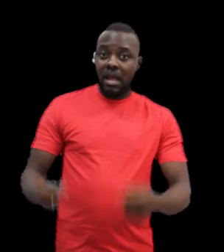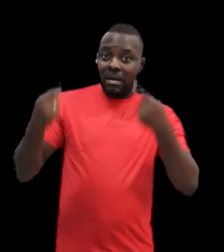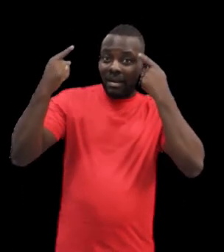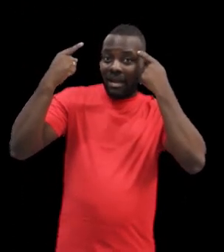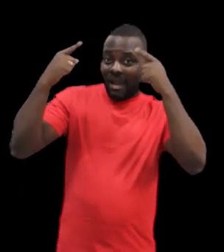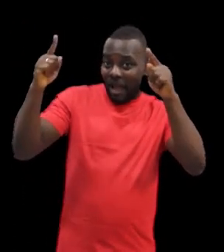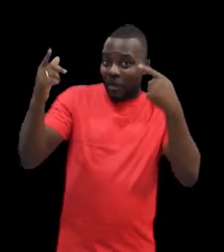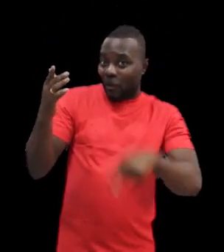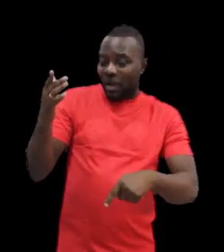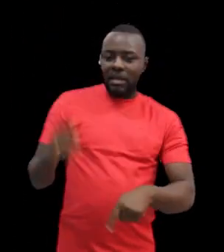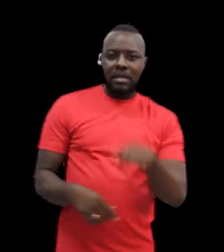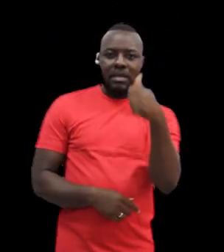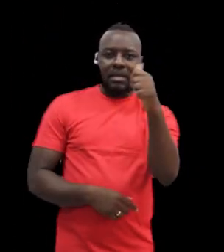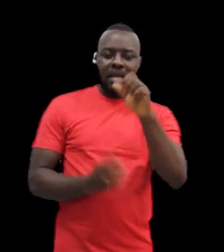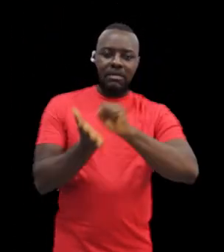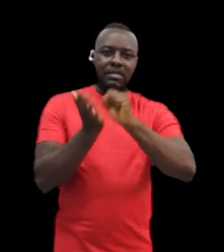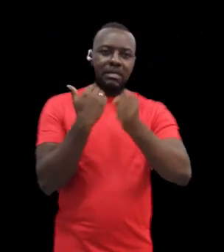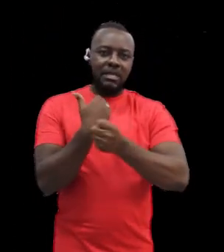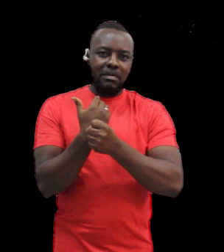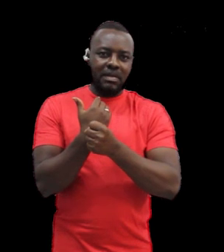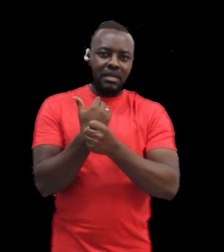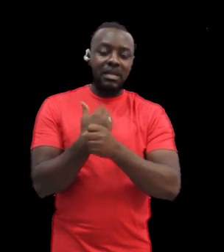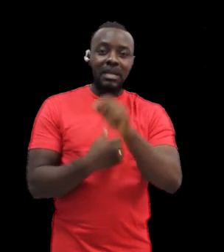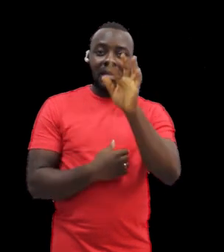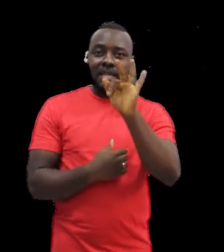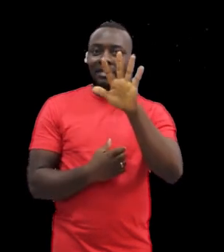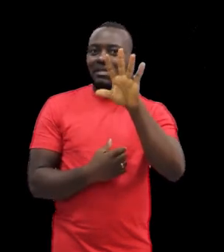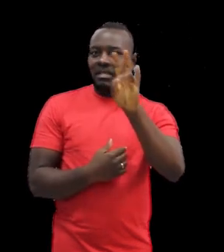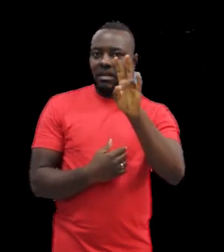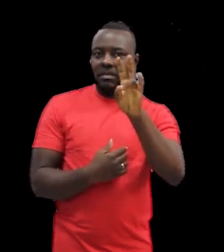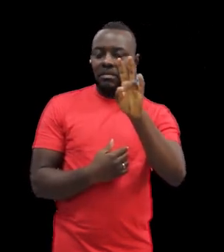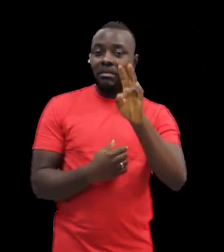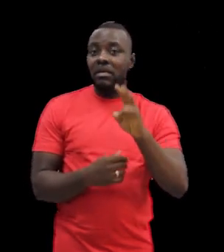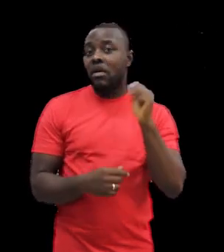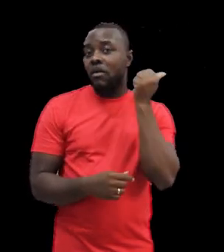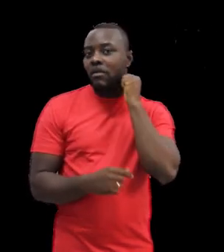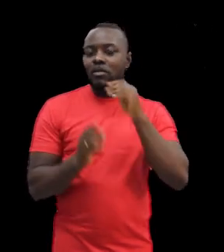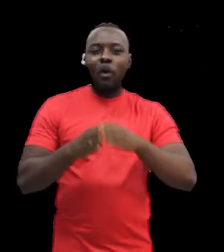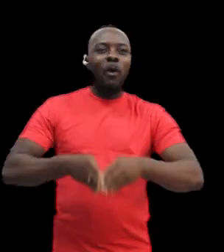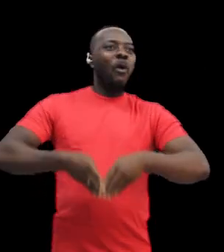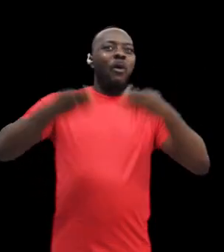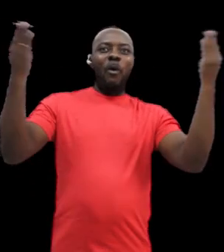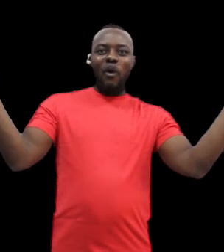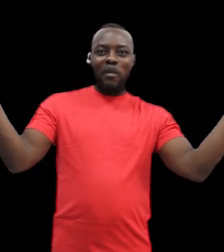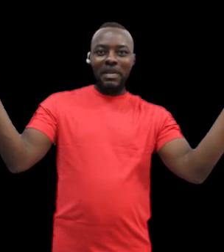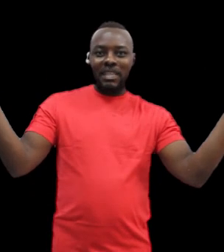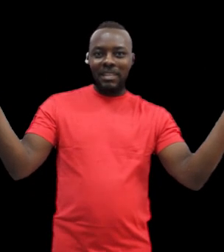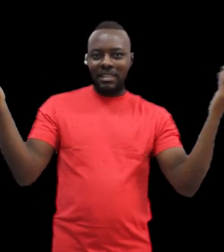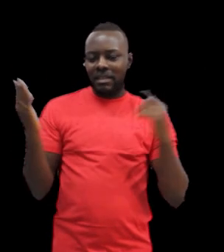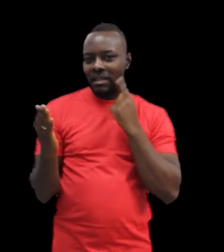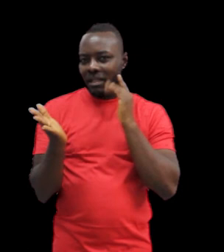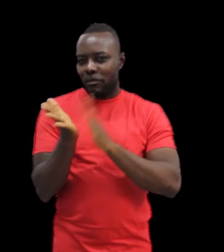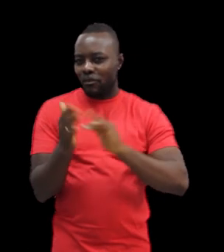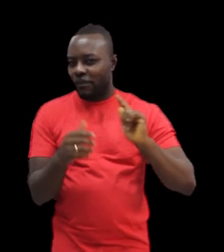On September 10, 1957, Foster opened Ghana